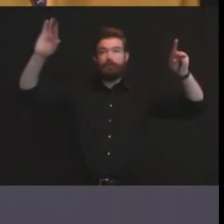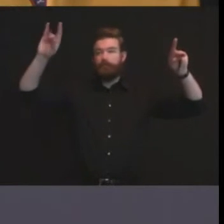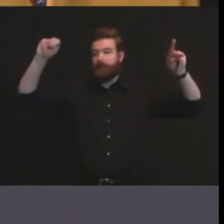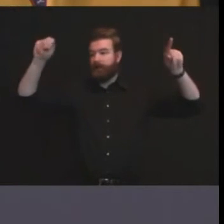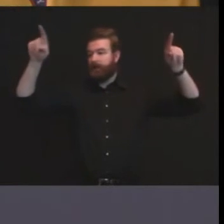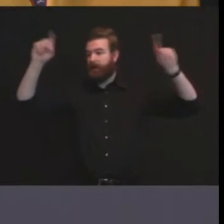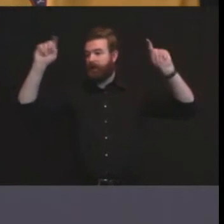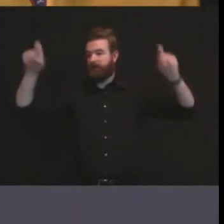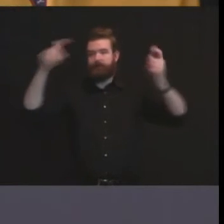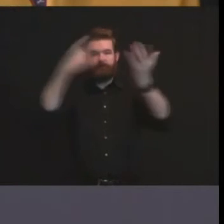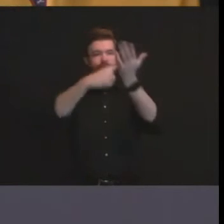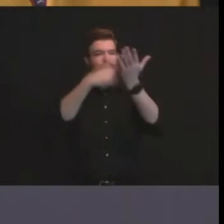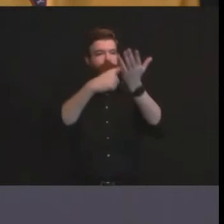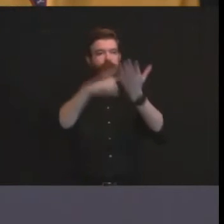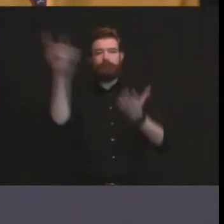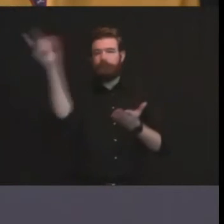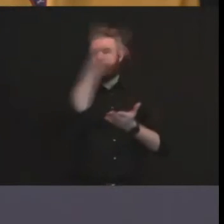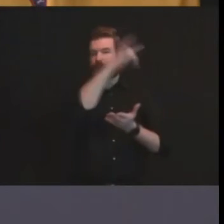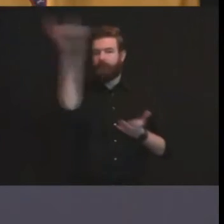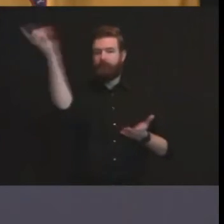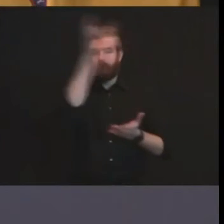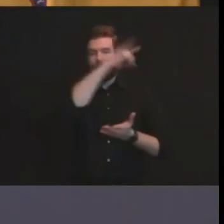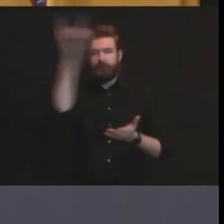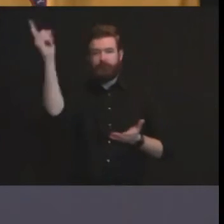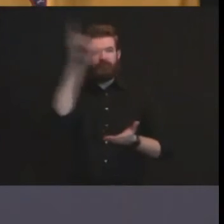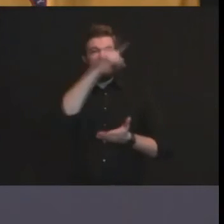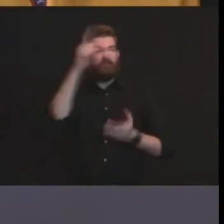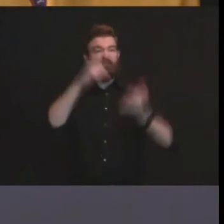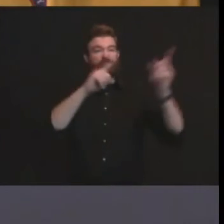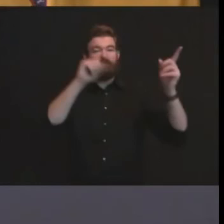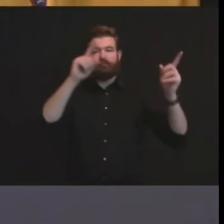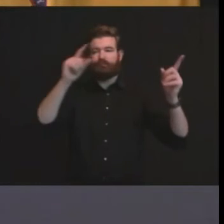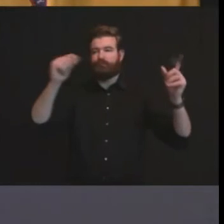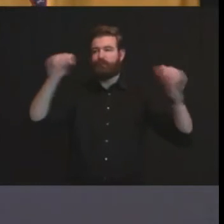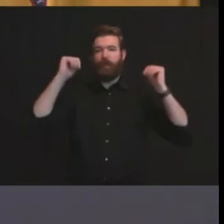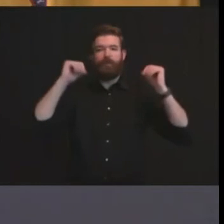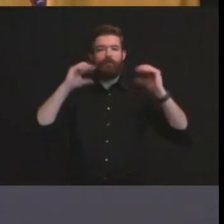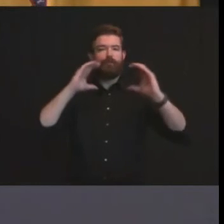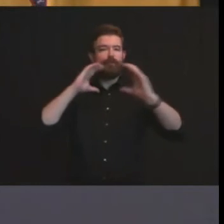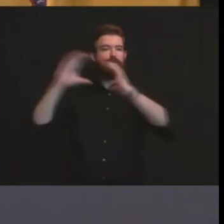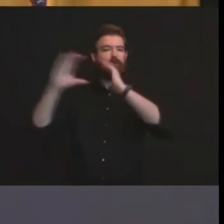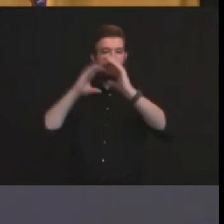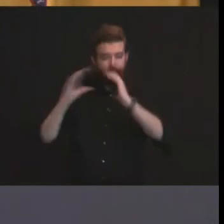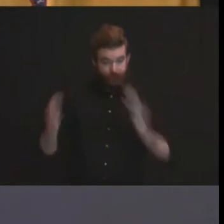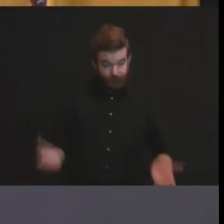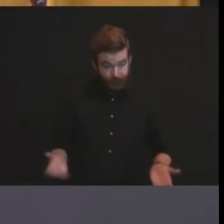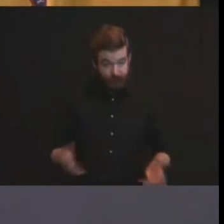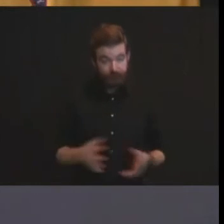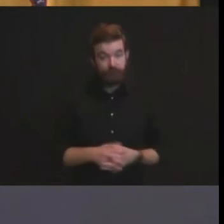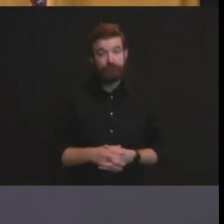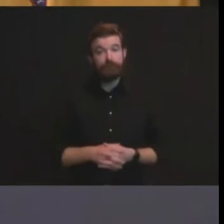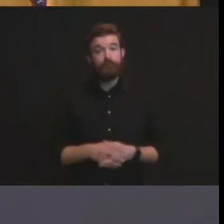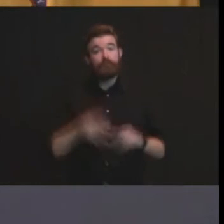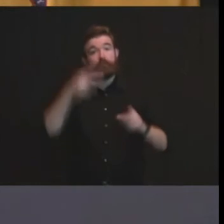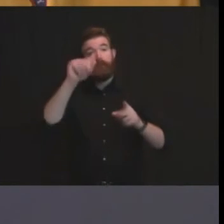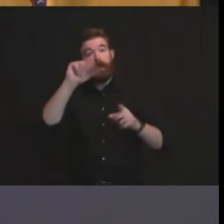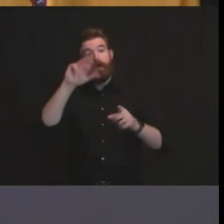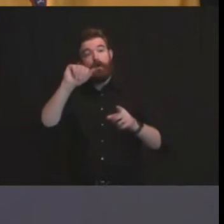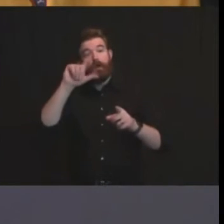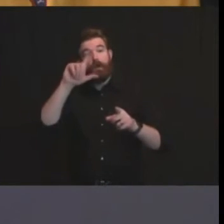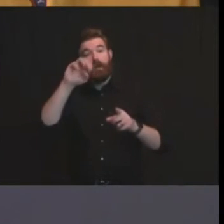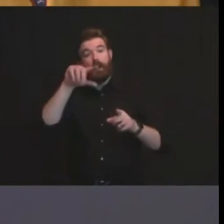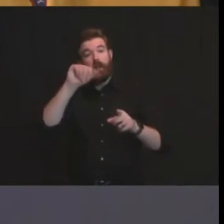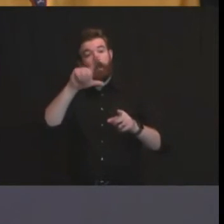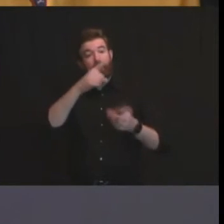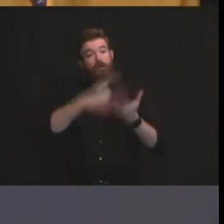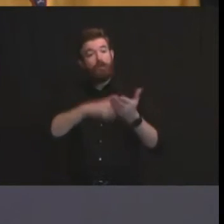paramo either on the attorney general's opinions as well as on whether or not our